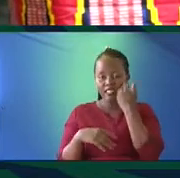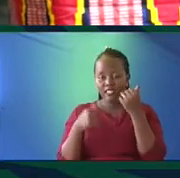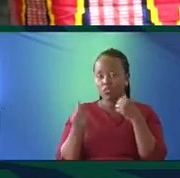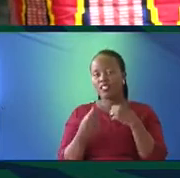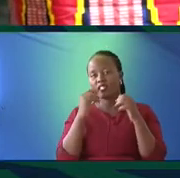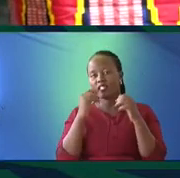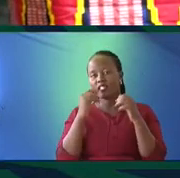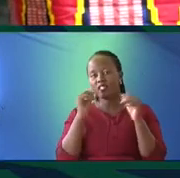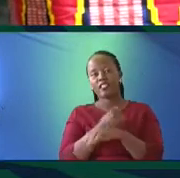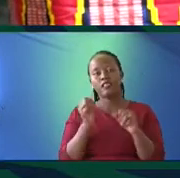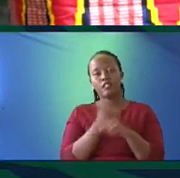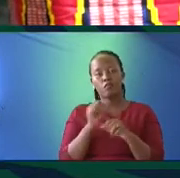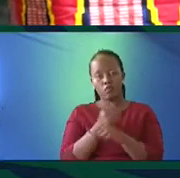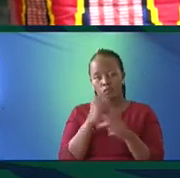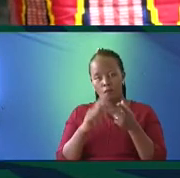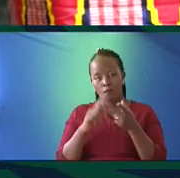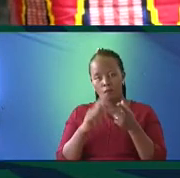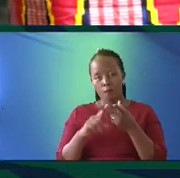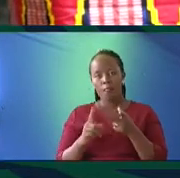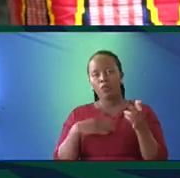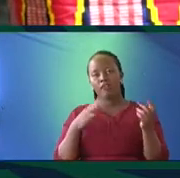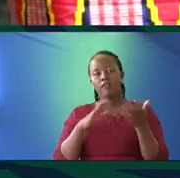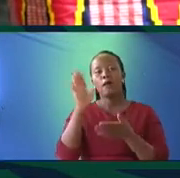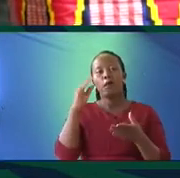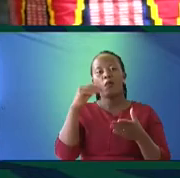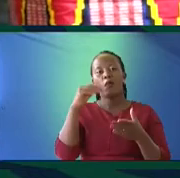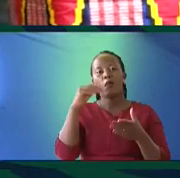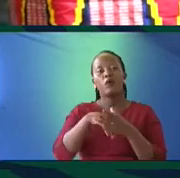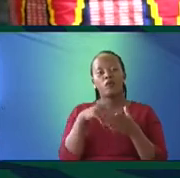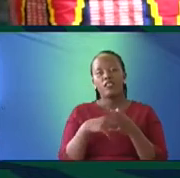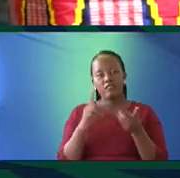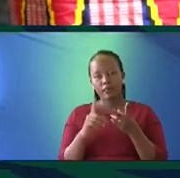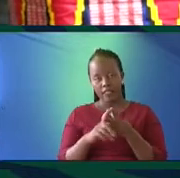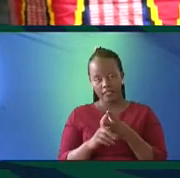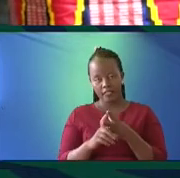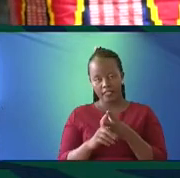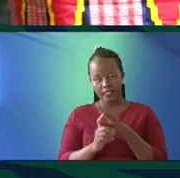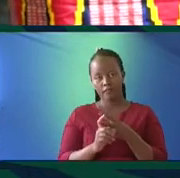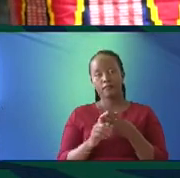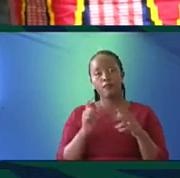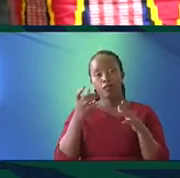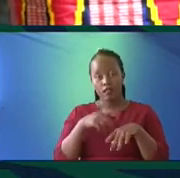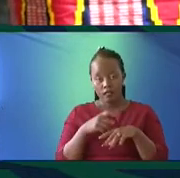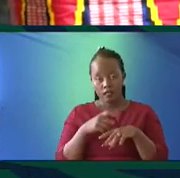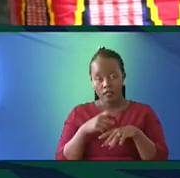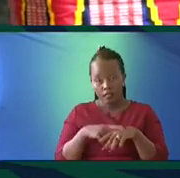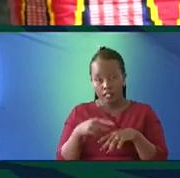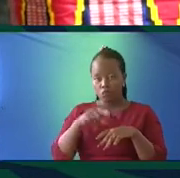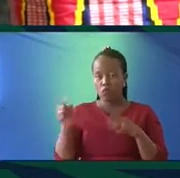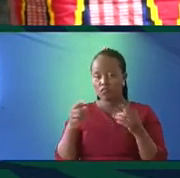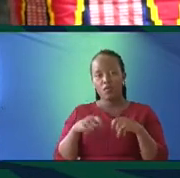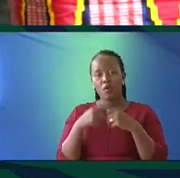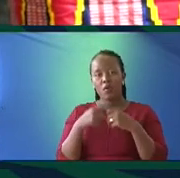involves, you know, endless investment, you know, buying seeds, everything, and so on and so forth. So, when we kill all these other